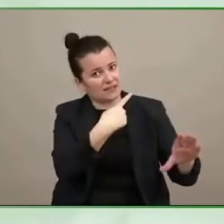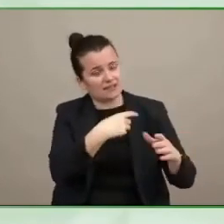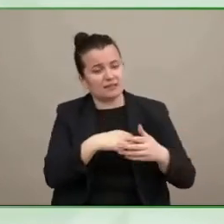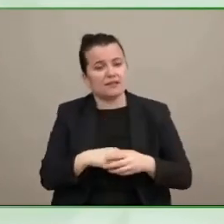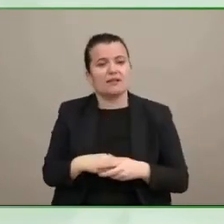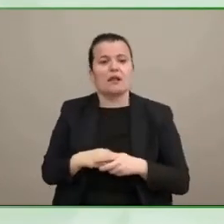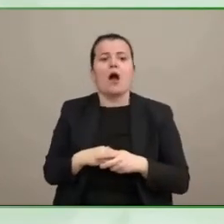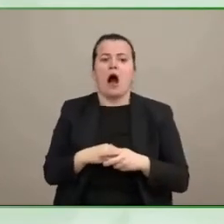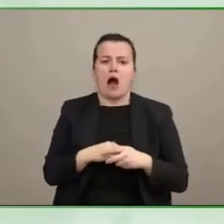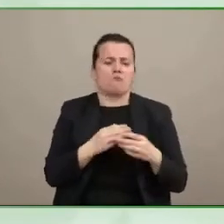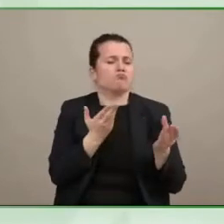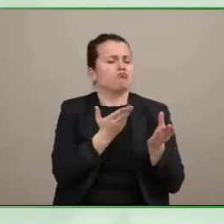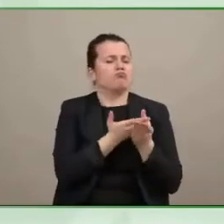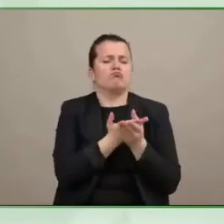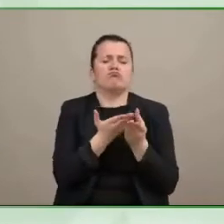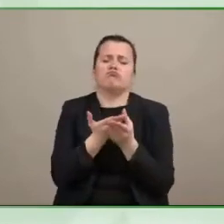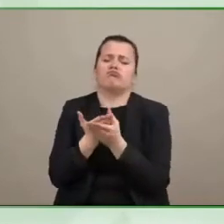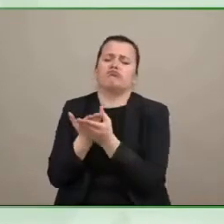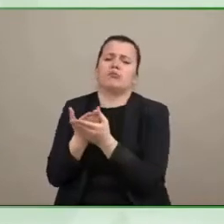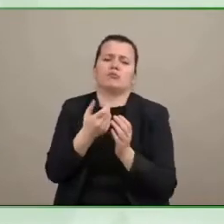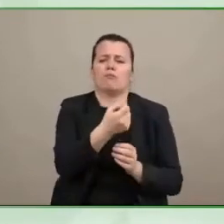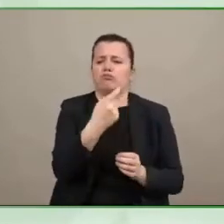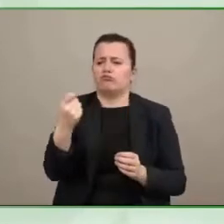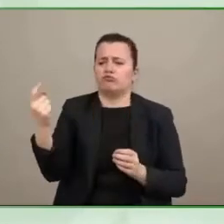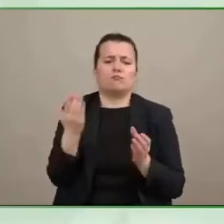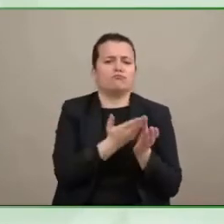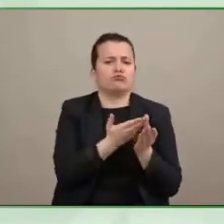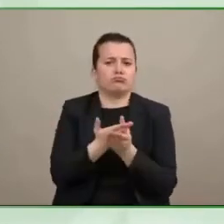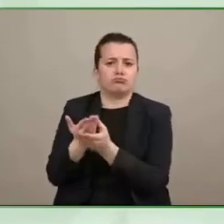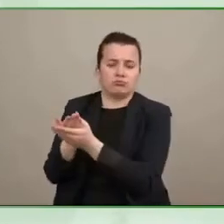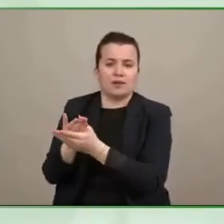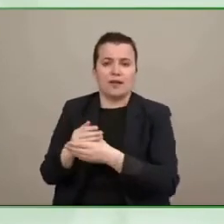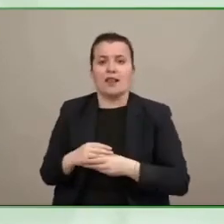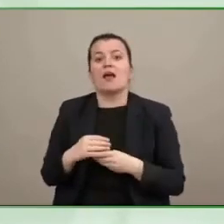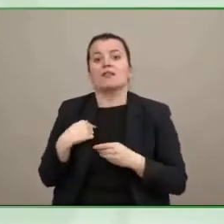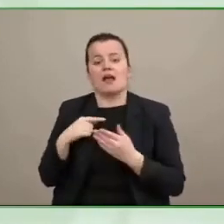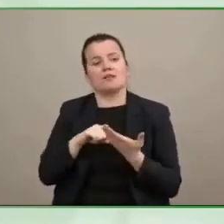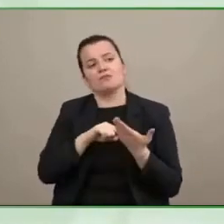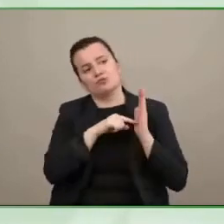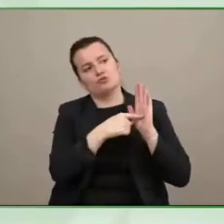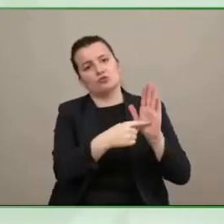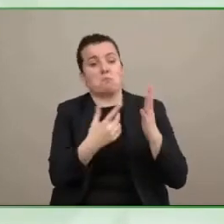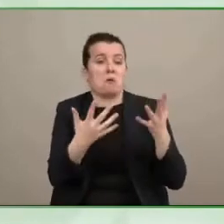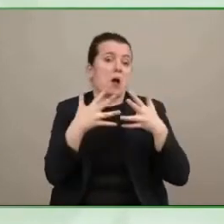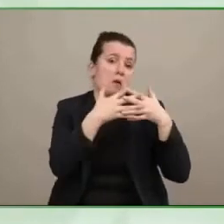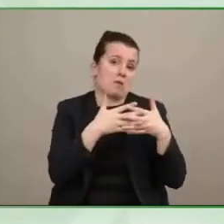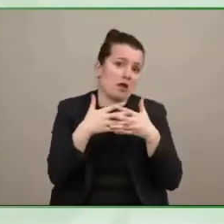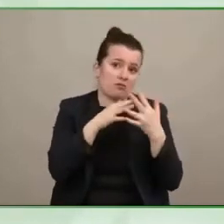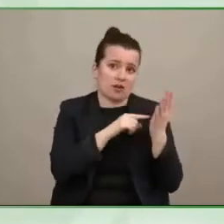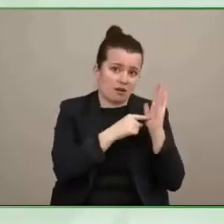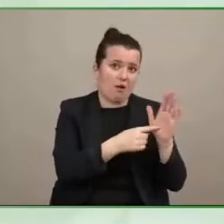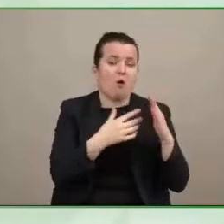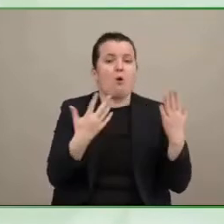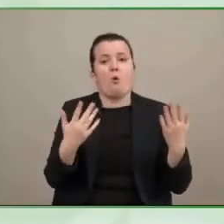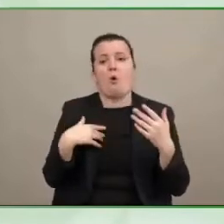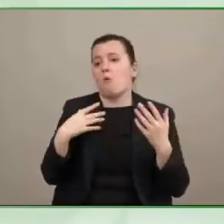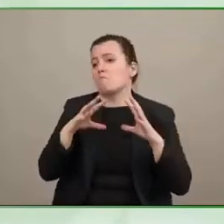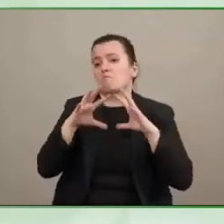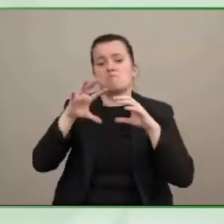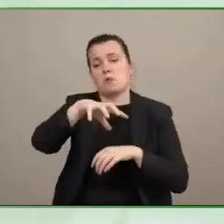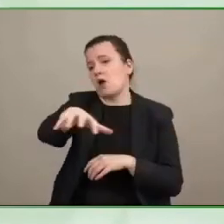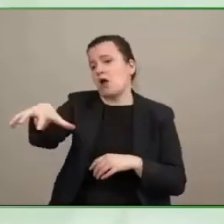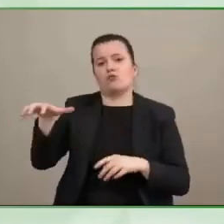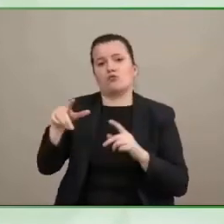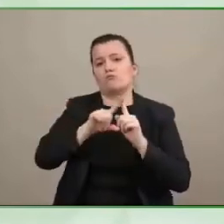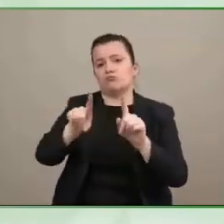access either in my home country the united states or in other countries so for example right